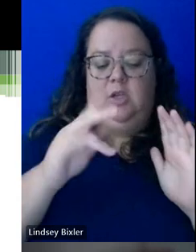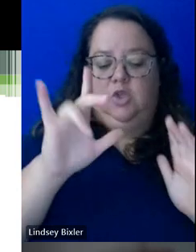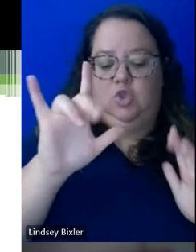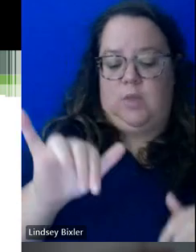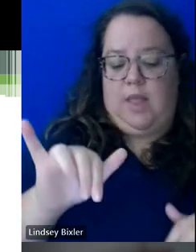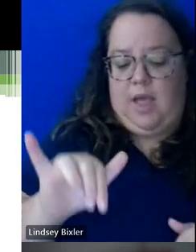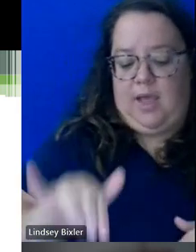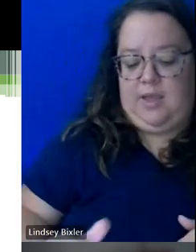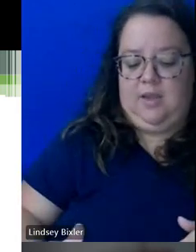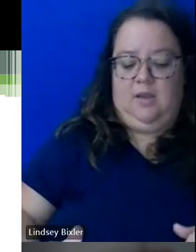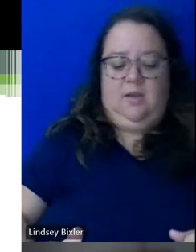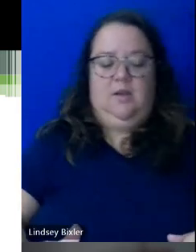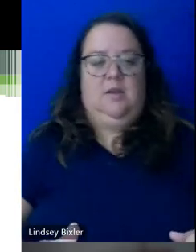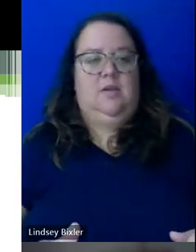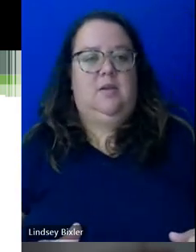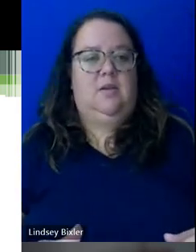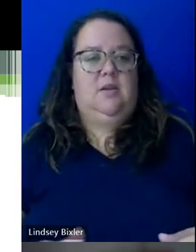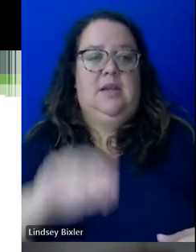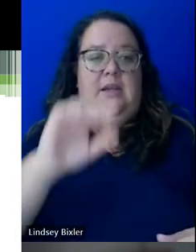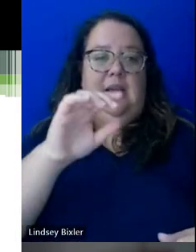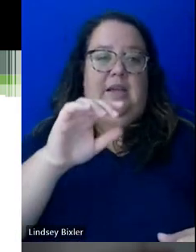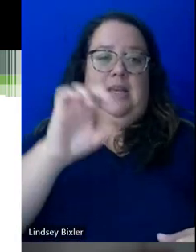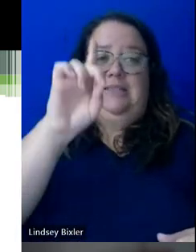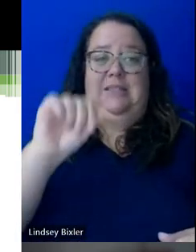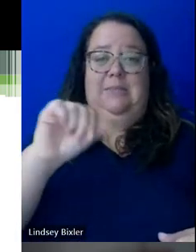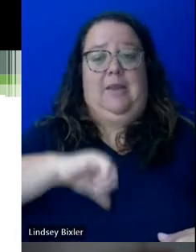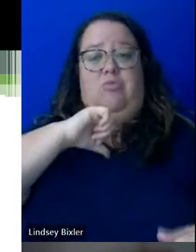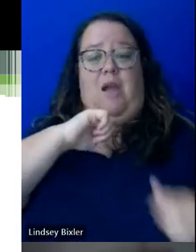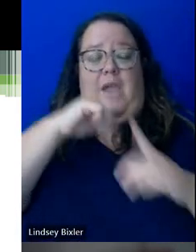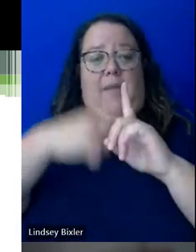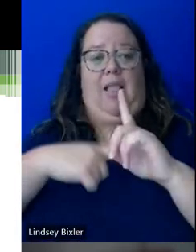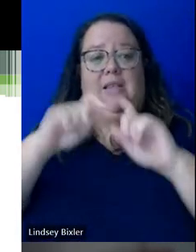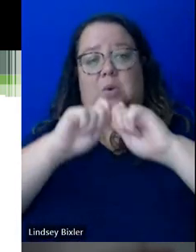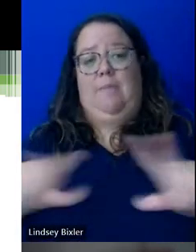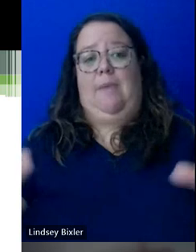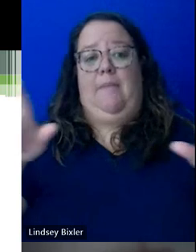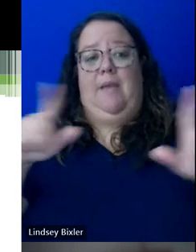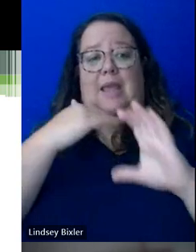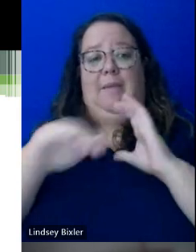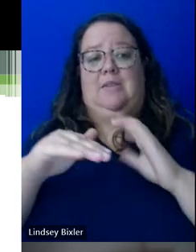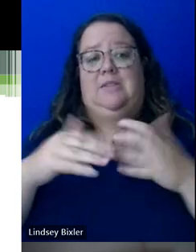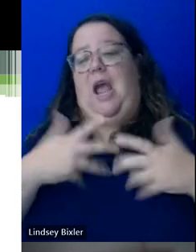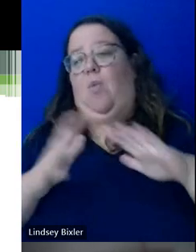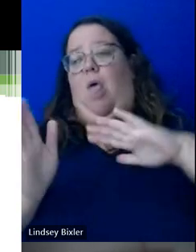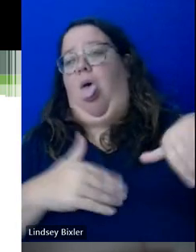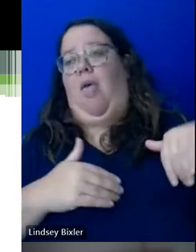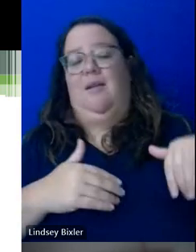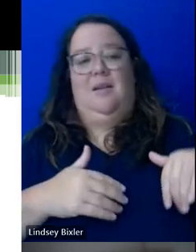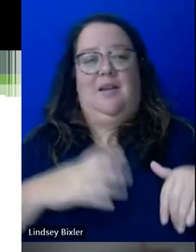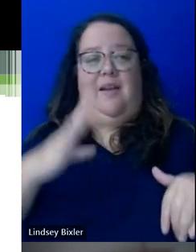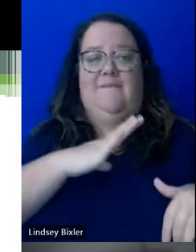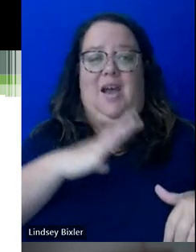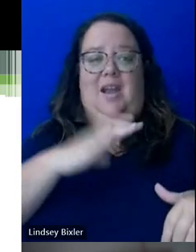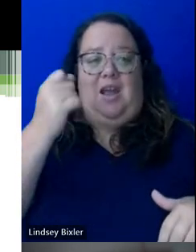you know, Disability Pride Month. And so, like, we sent out an email about it. People might be like, I don't want to deal with this. know, fine. I